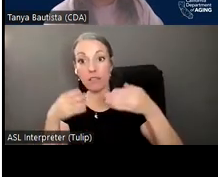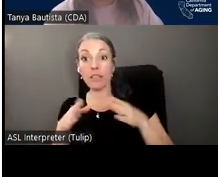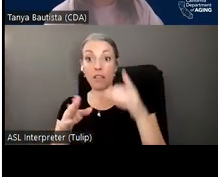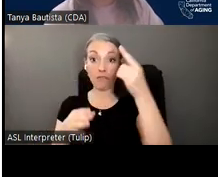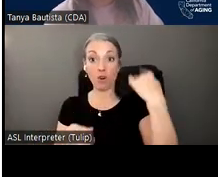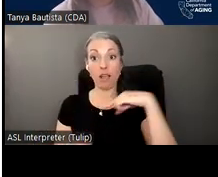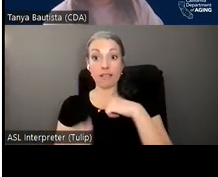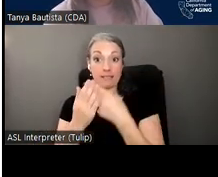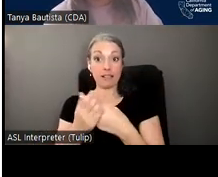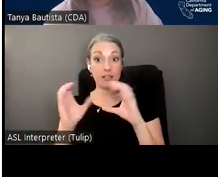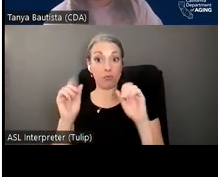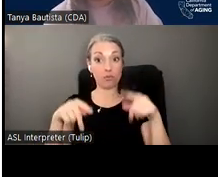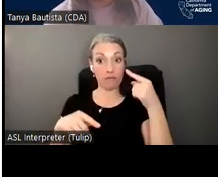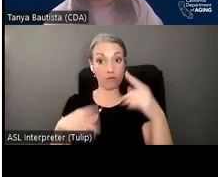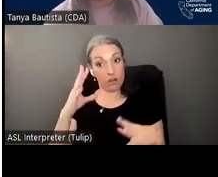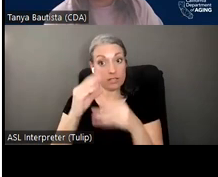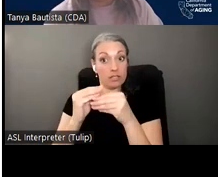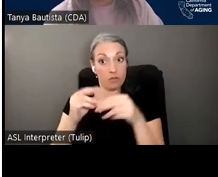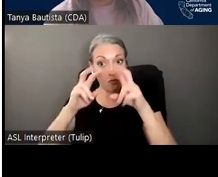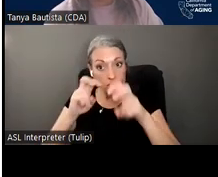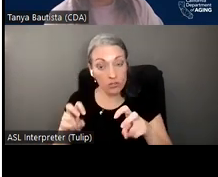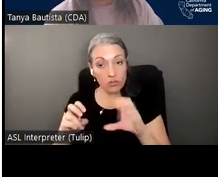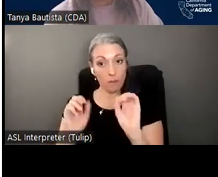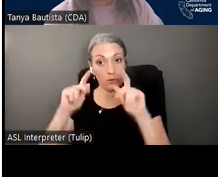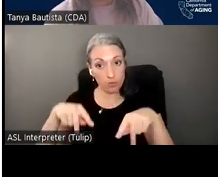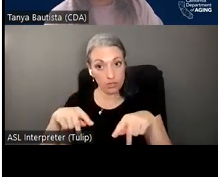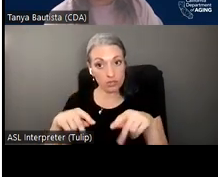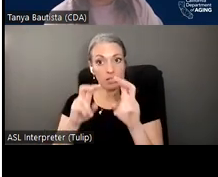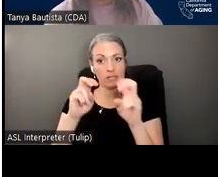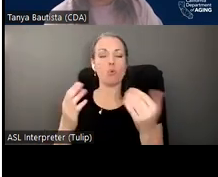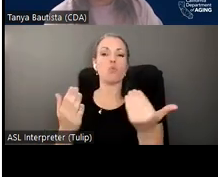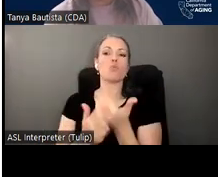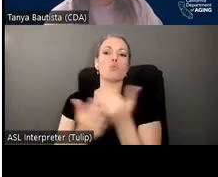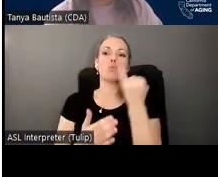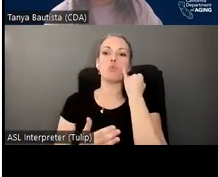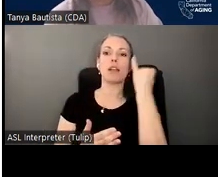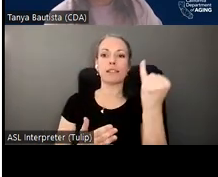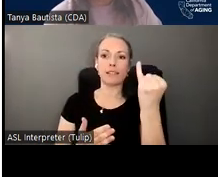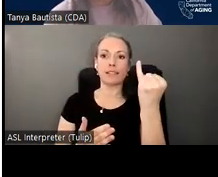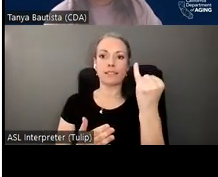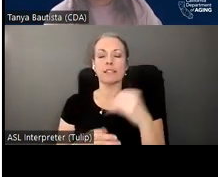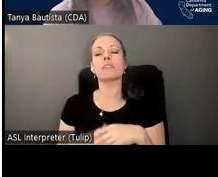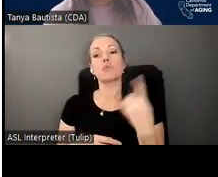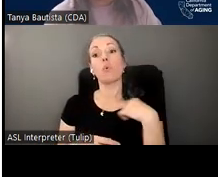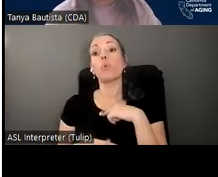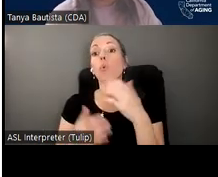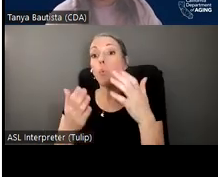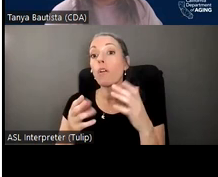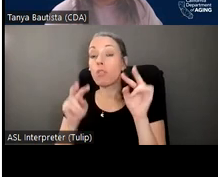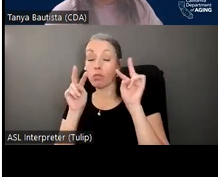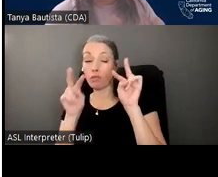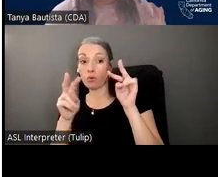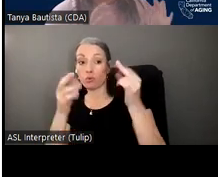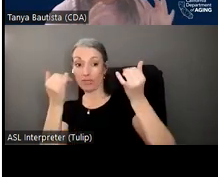to discuss opportunities for additional research opportunities and explore new ideas theories and innovation. So that's what we really look forward to today